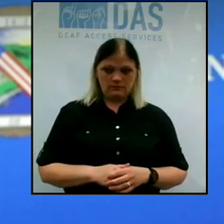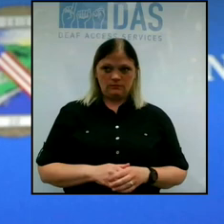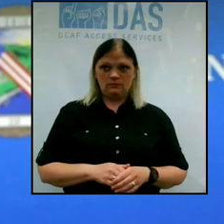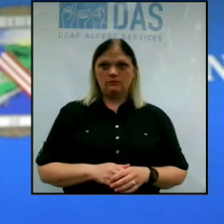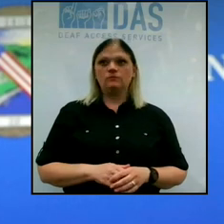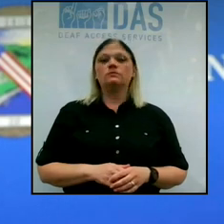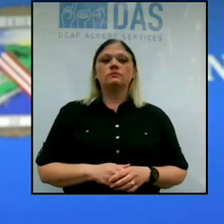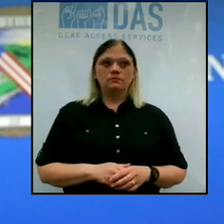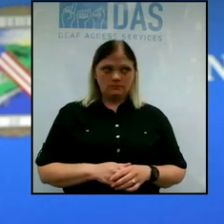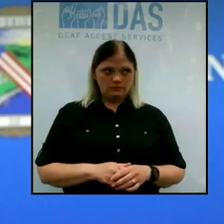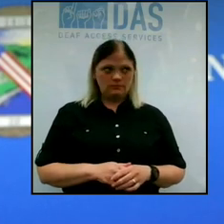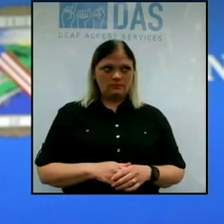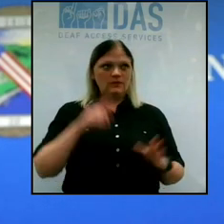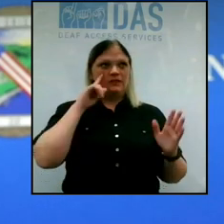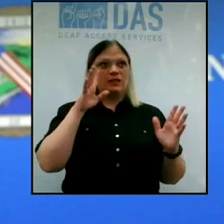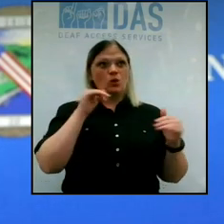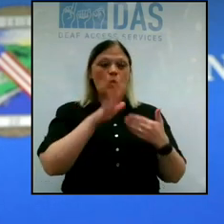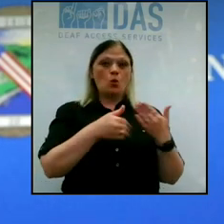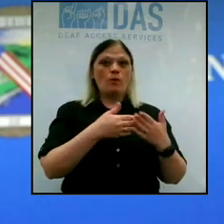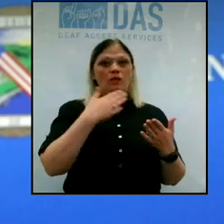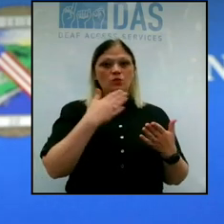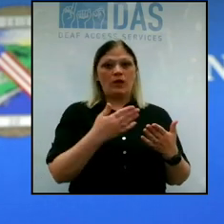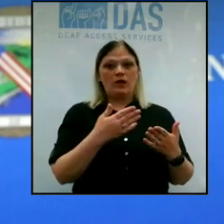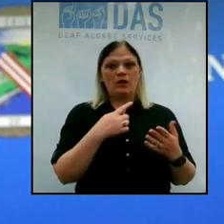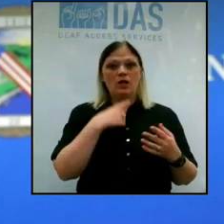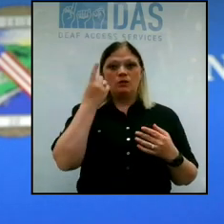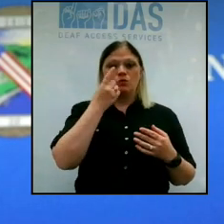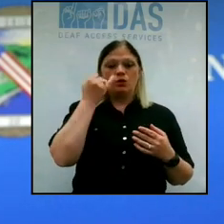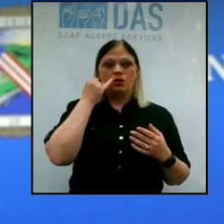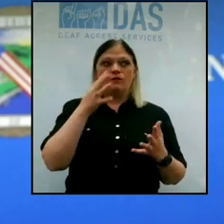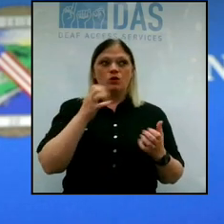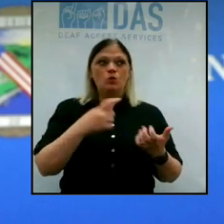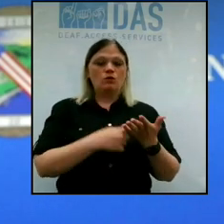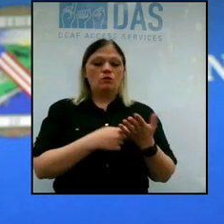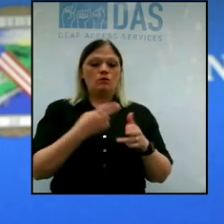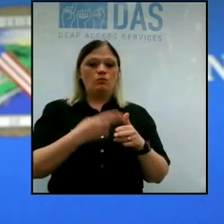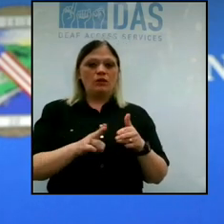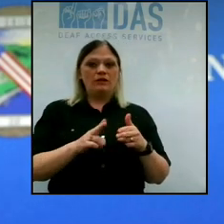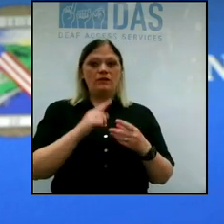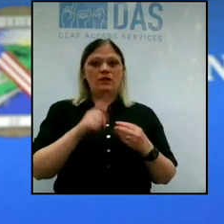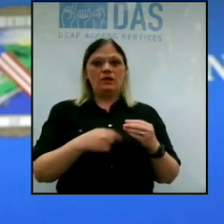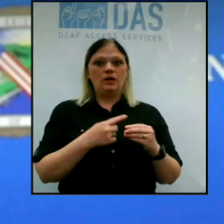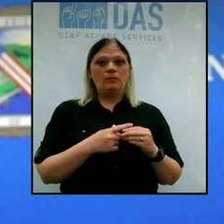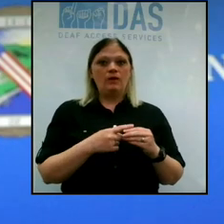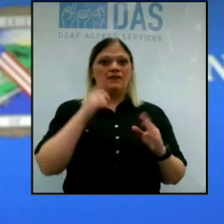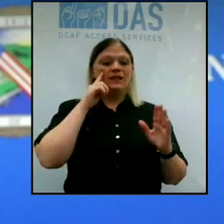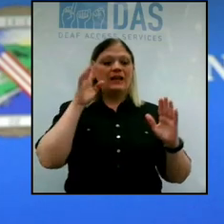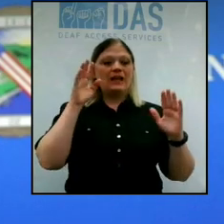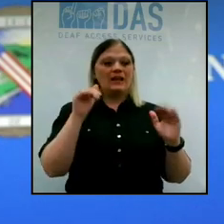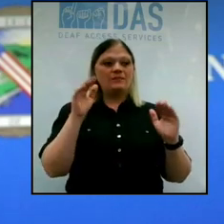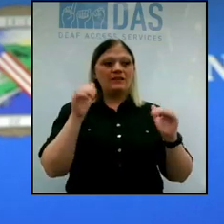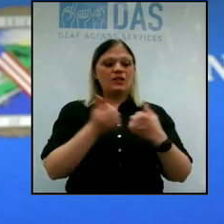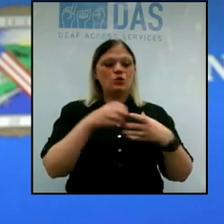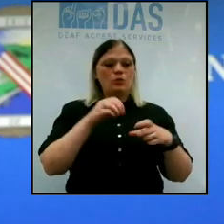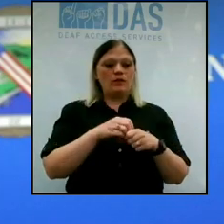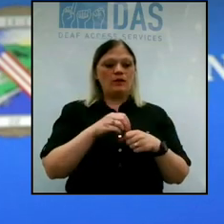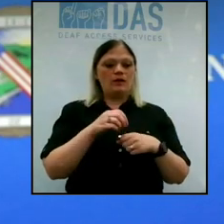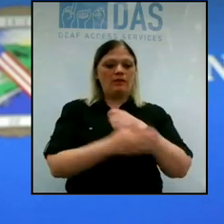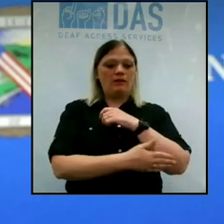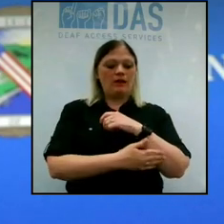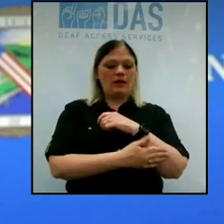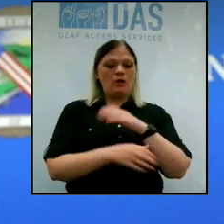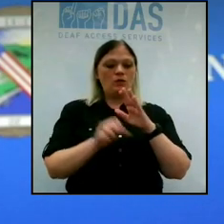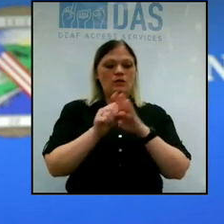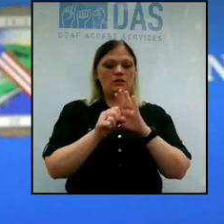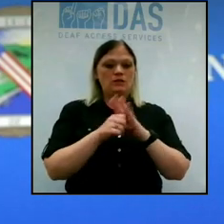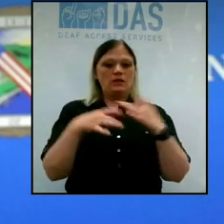Hey, Dr. Burstein, I'm all as well. I was wondering if you could just speak briefly about the expectation within the county and state health departments